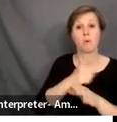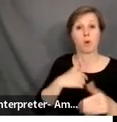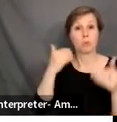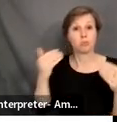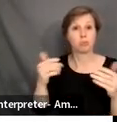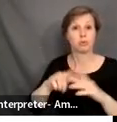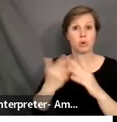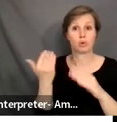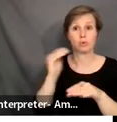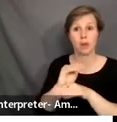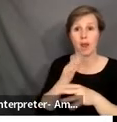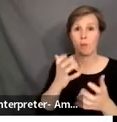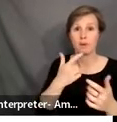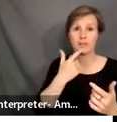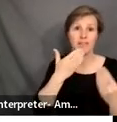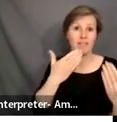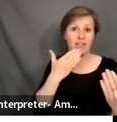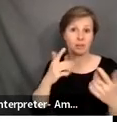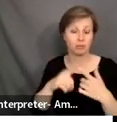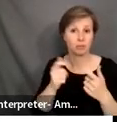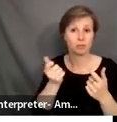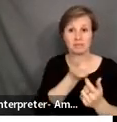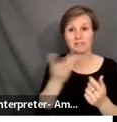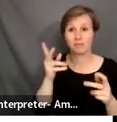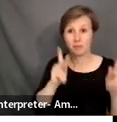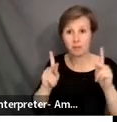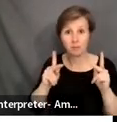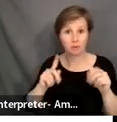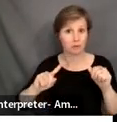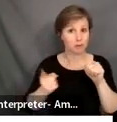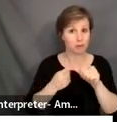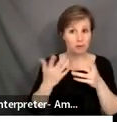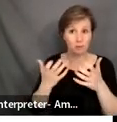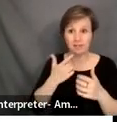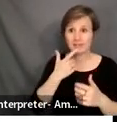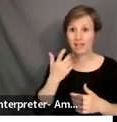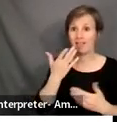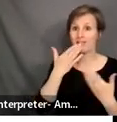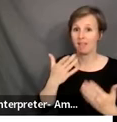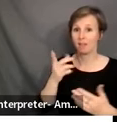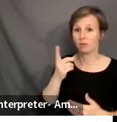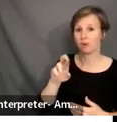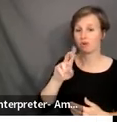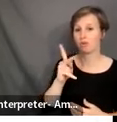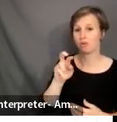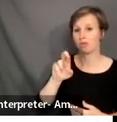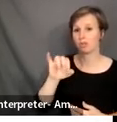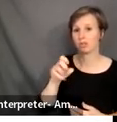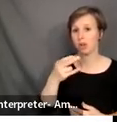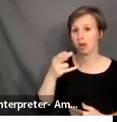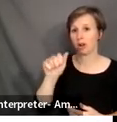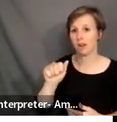I have some people I want to thank. I want to thank, first of all, Dr. Krishana Heinz Gaither and Adrian